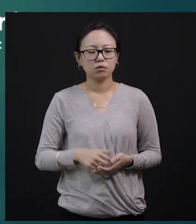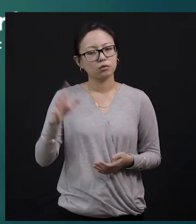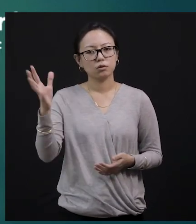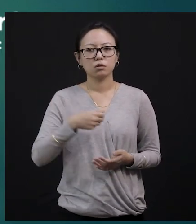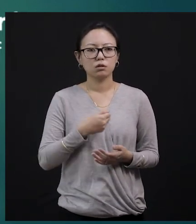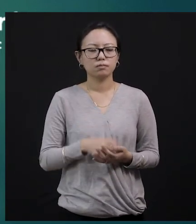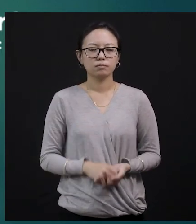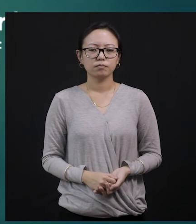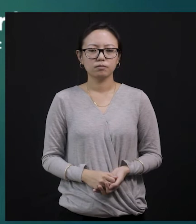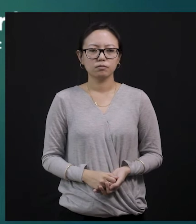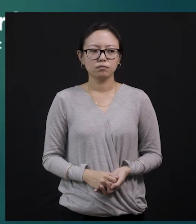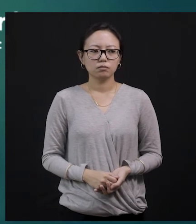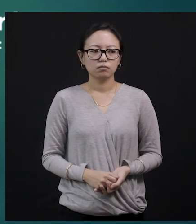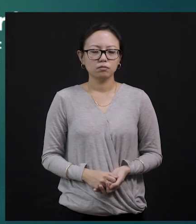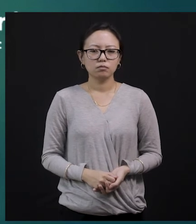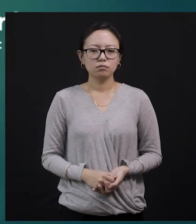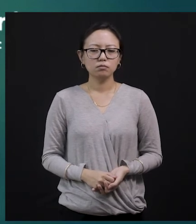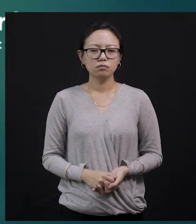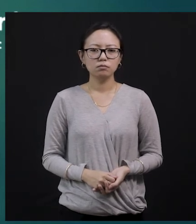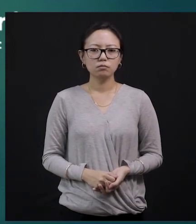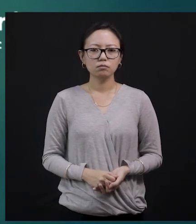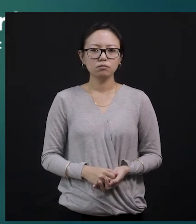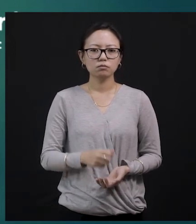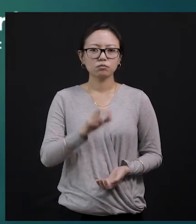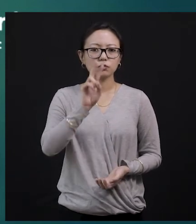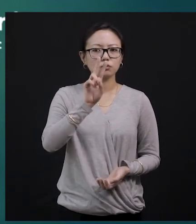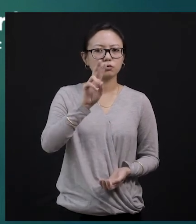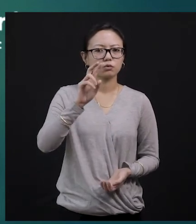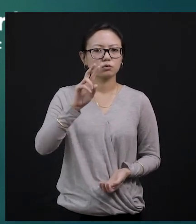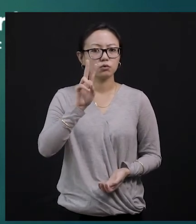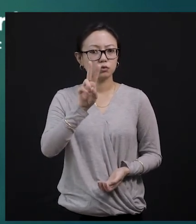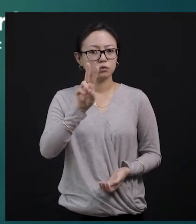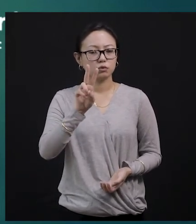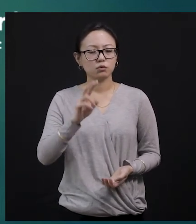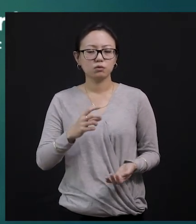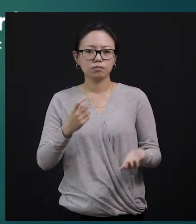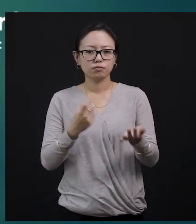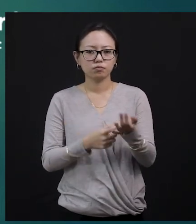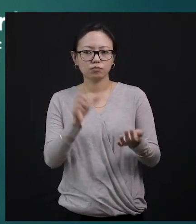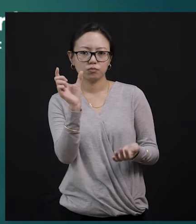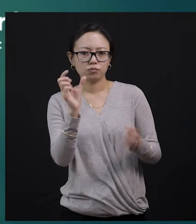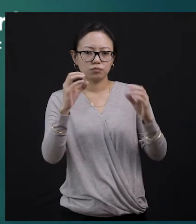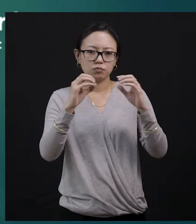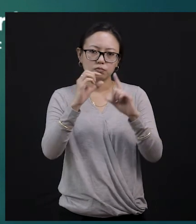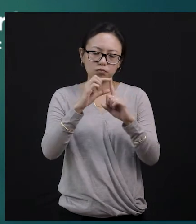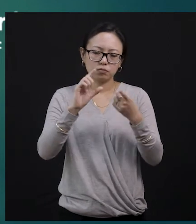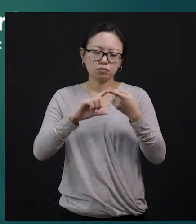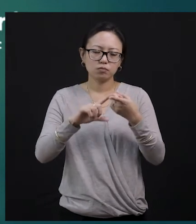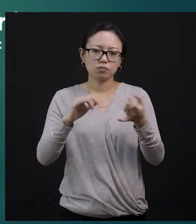later. And that was worth 2 rupees. He just spent 50 pies for that. So, he got